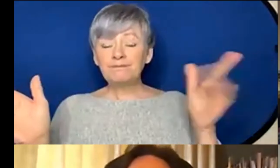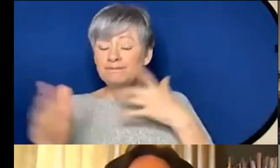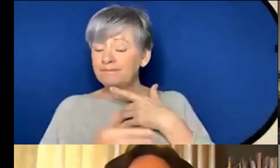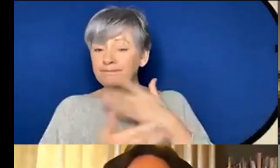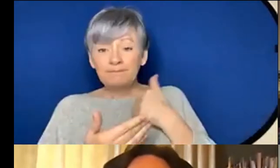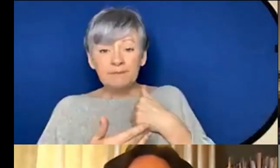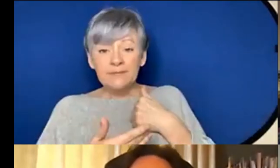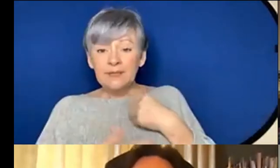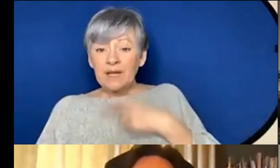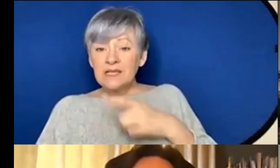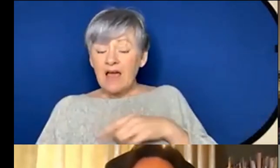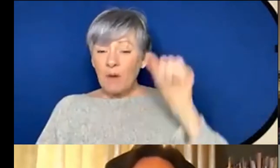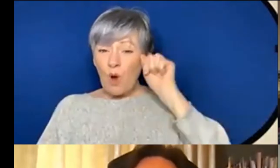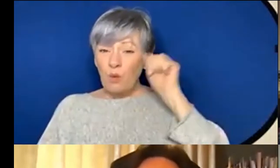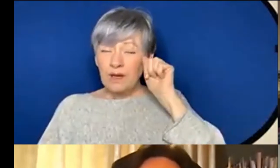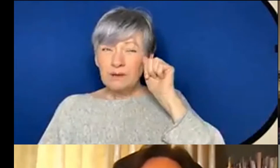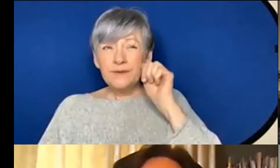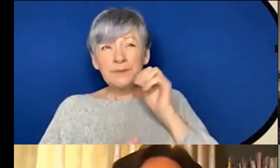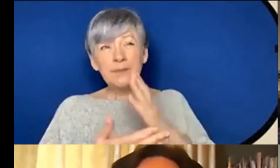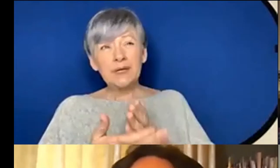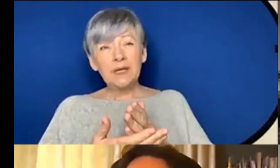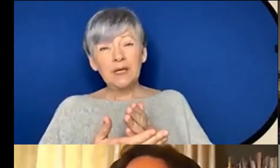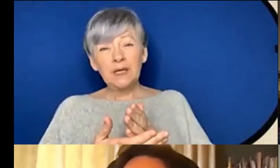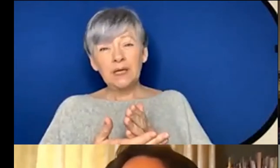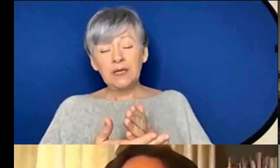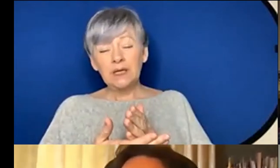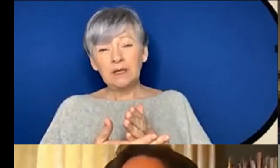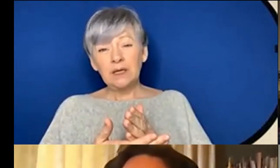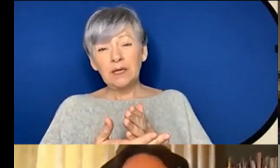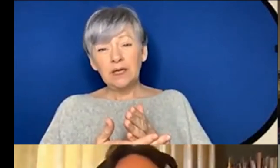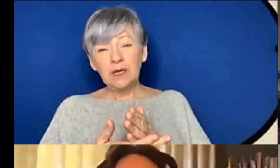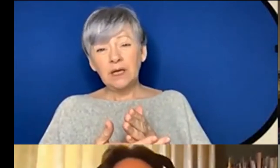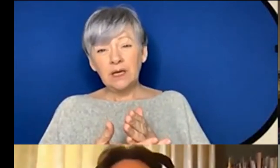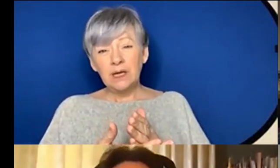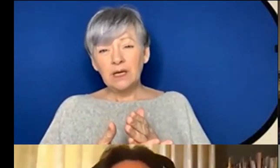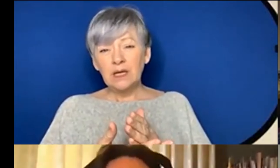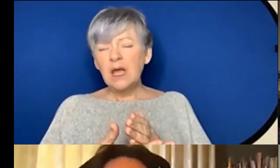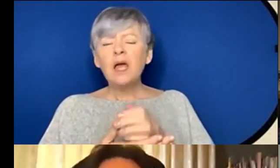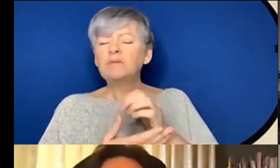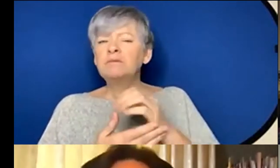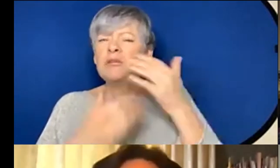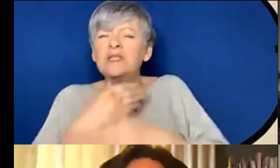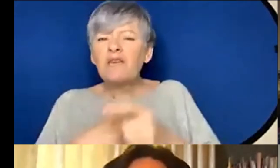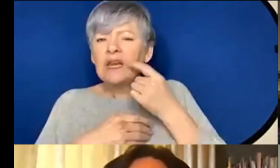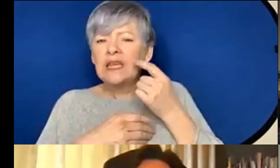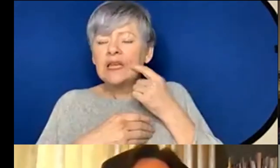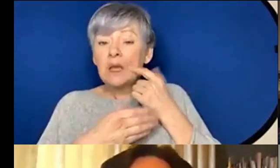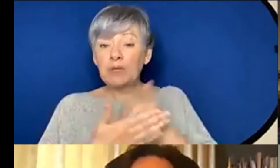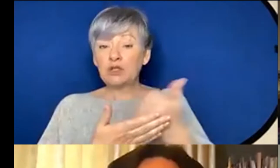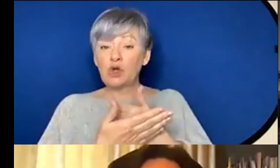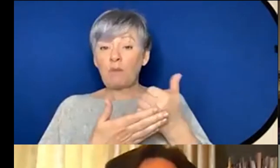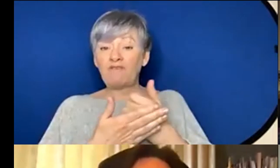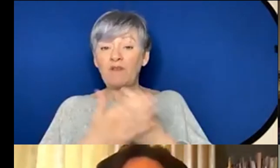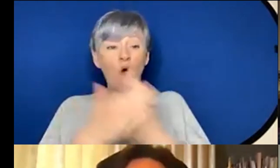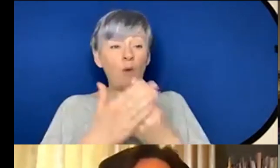sometimes it's quite um it's no it's never easy but it's it's quite common for there to be opportunities